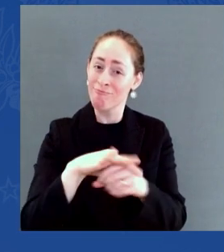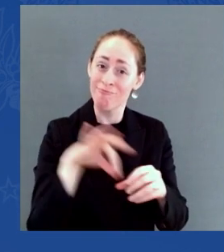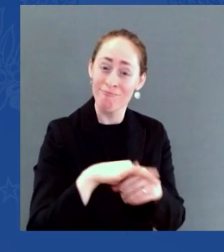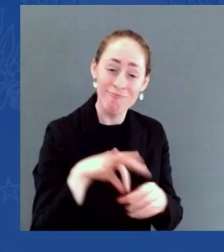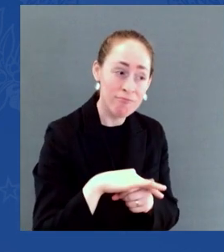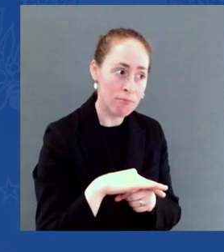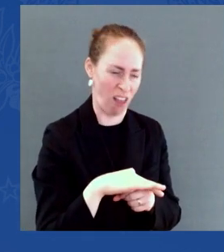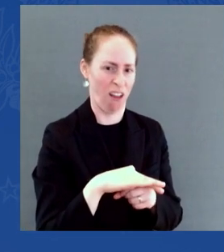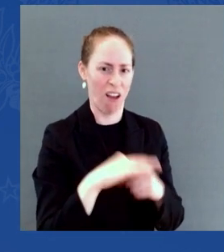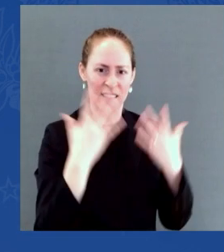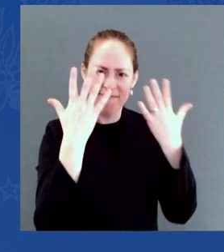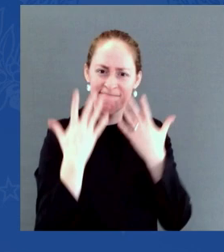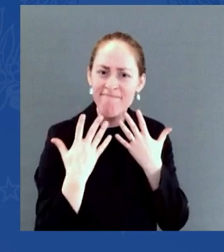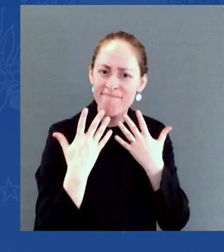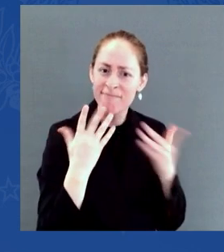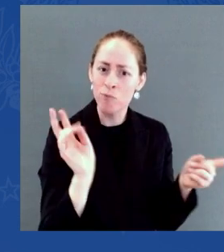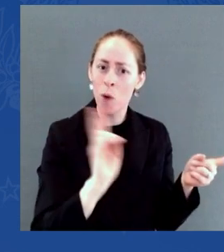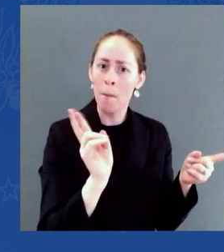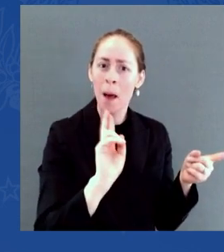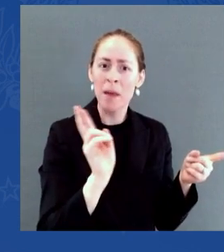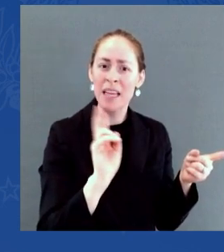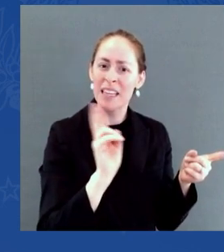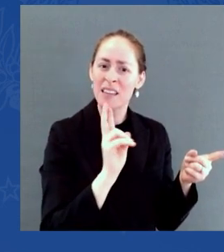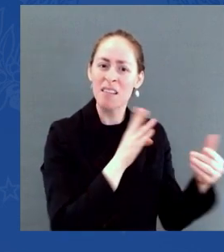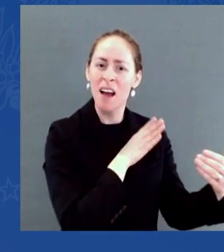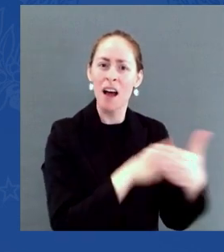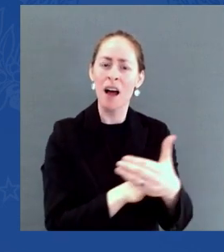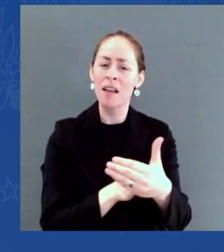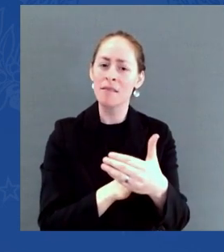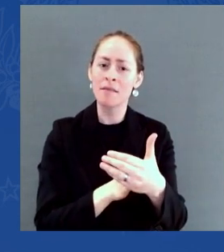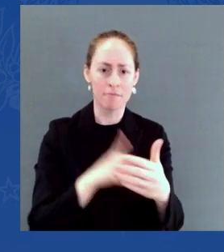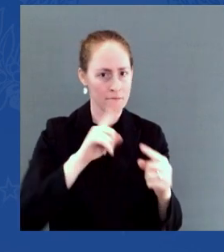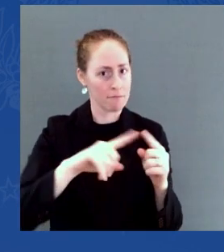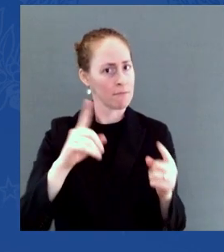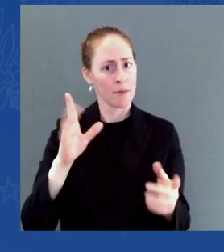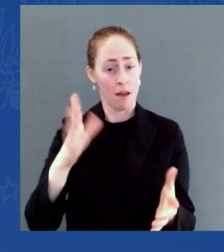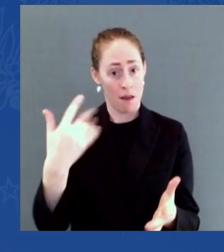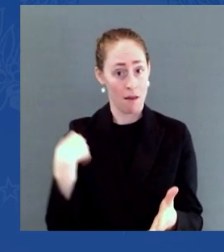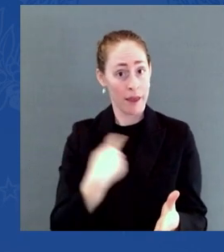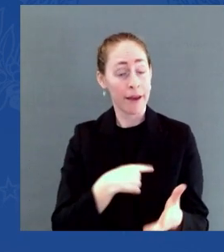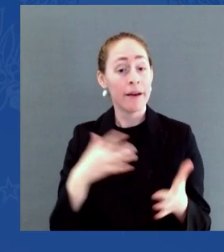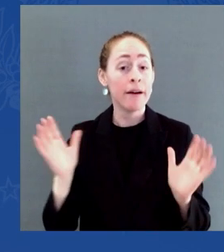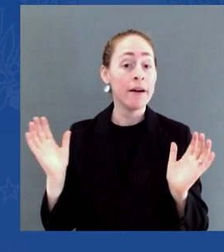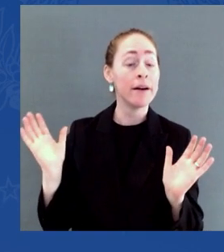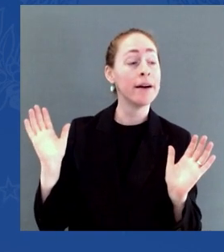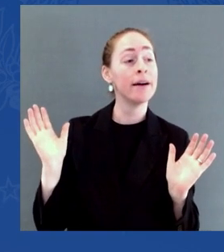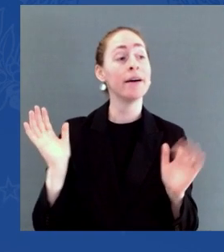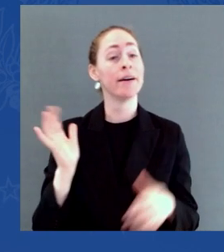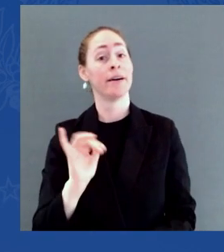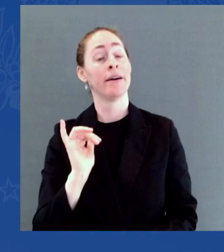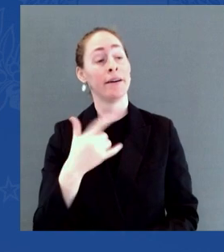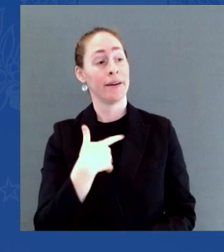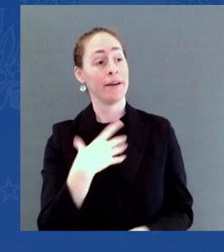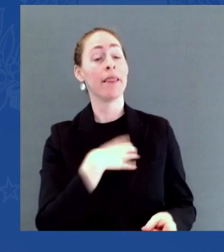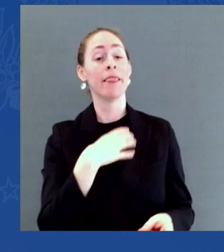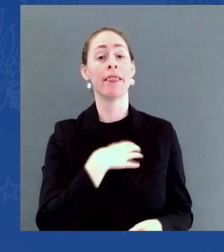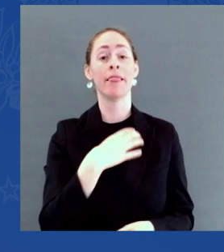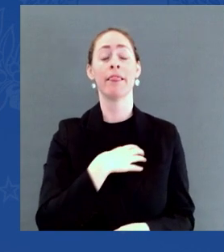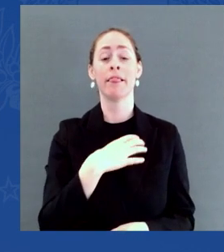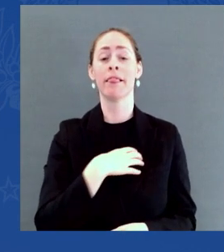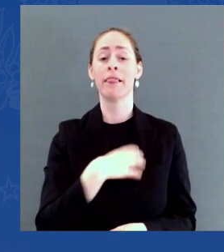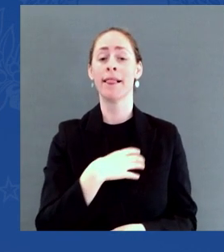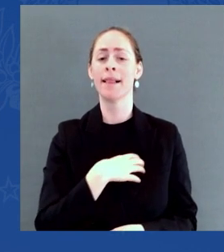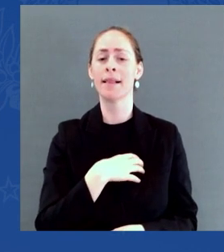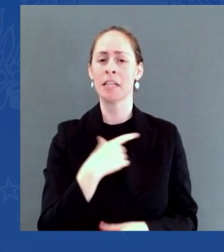Now, now it's time to build on our success and cut costs further for families. That's what my Build Back Better plan